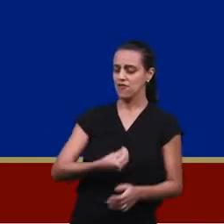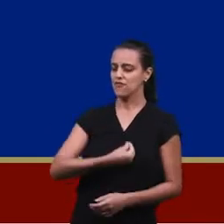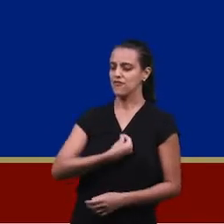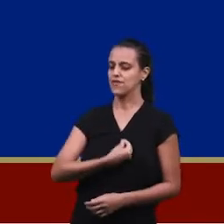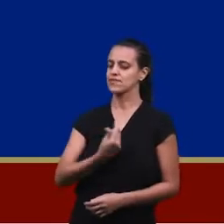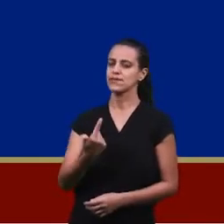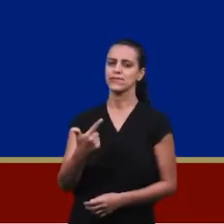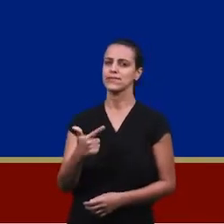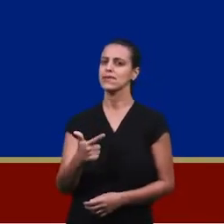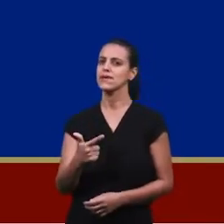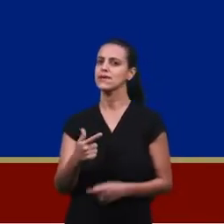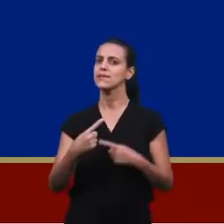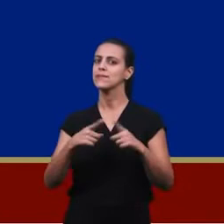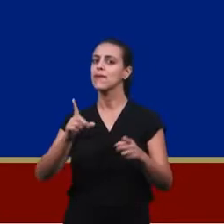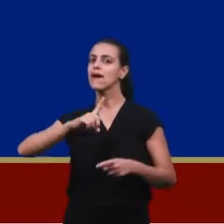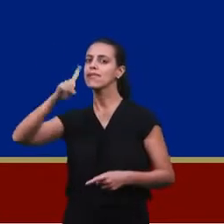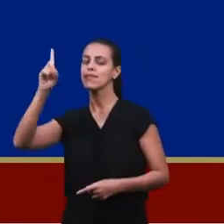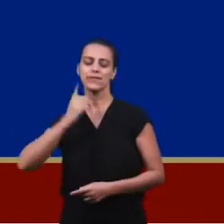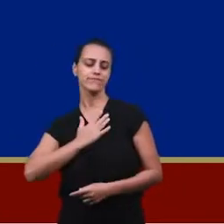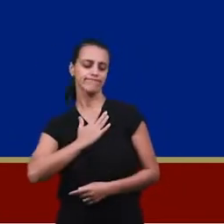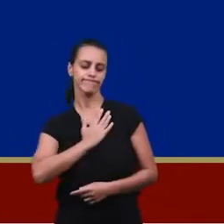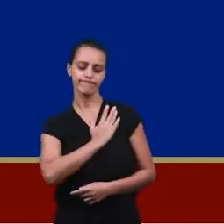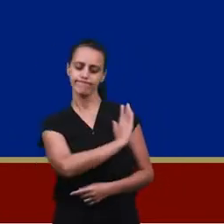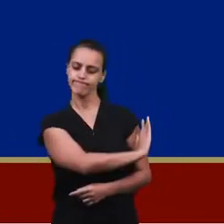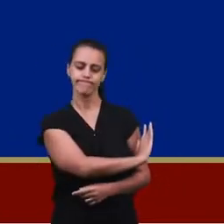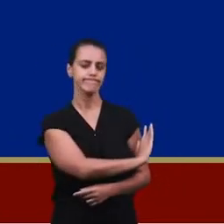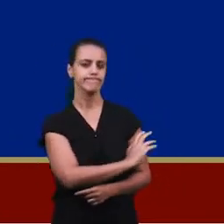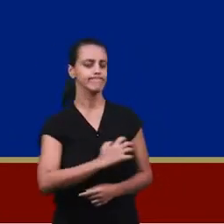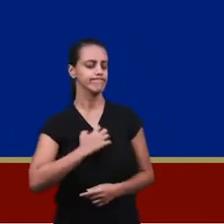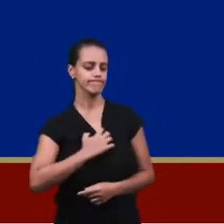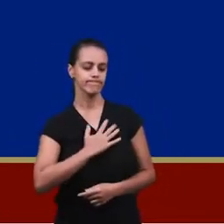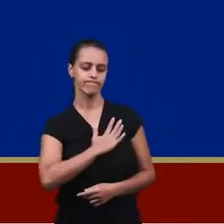but the wrath of God abides on him.